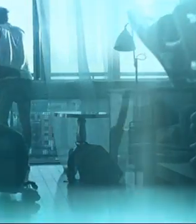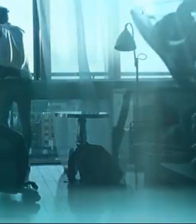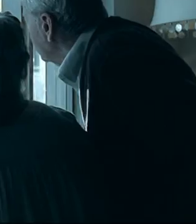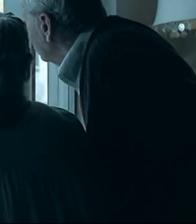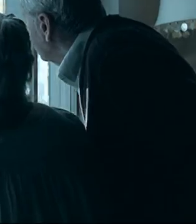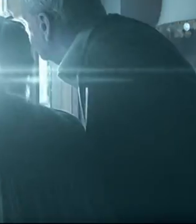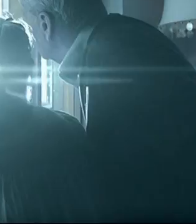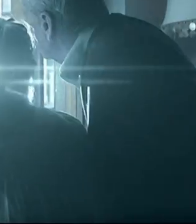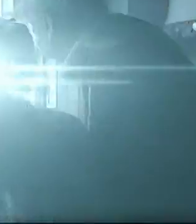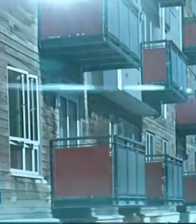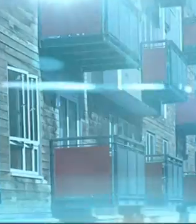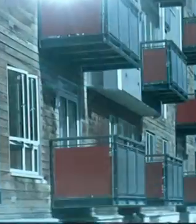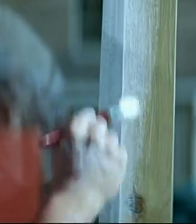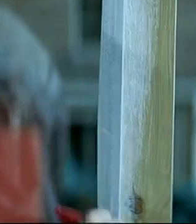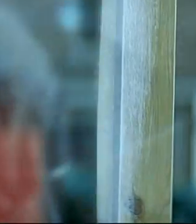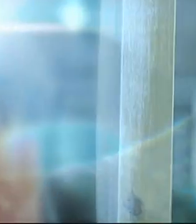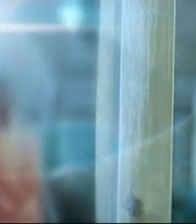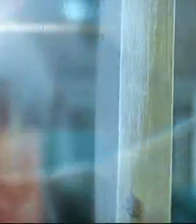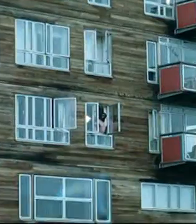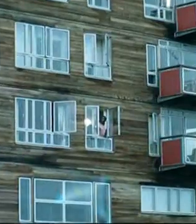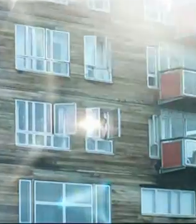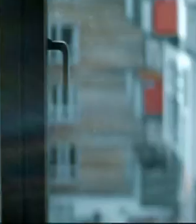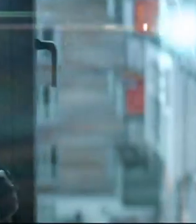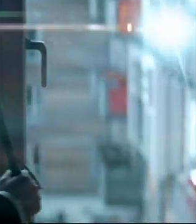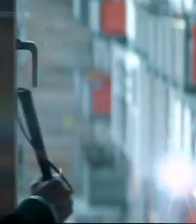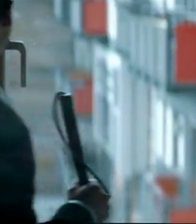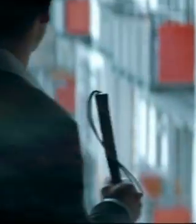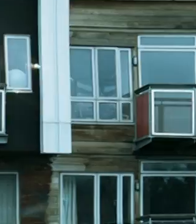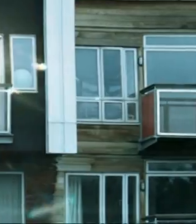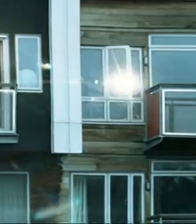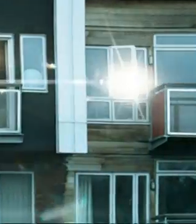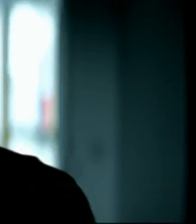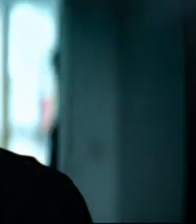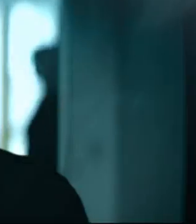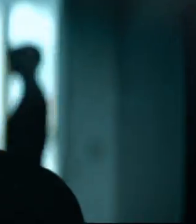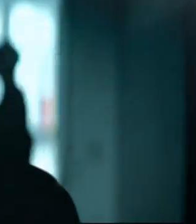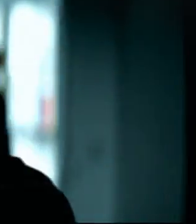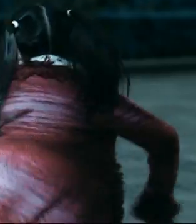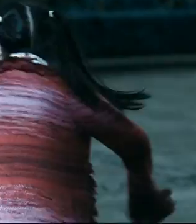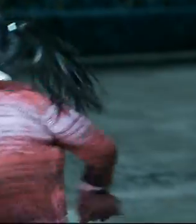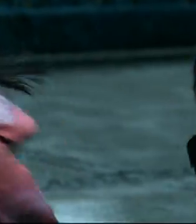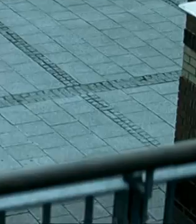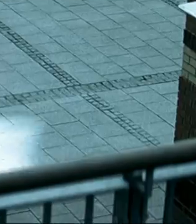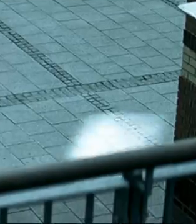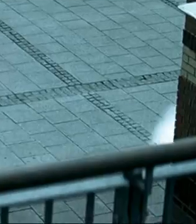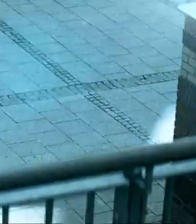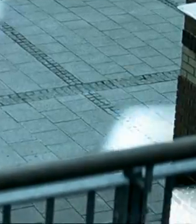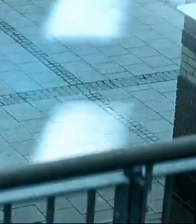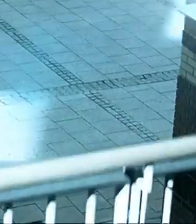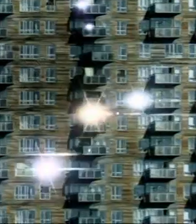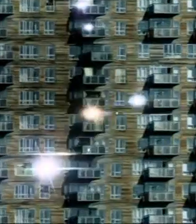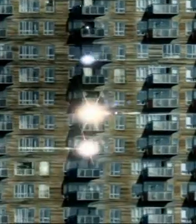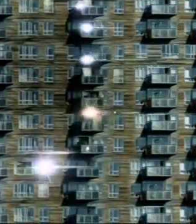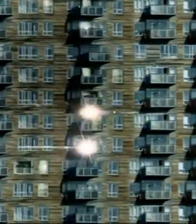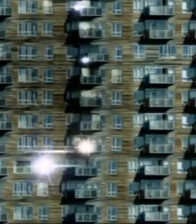Now, with compelling interviews with close friends and family and never-before-seen footage, BBC One's Sign Zone conjures up the